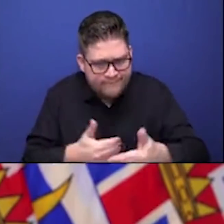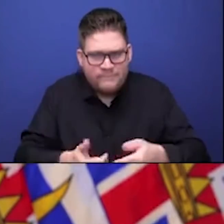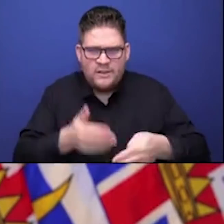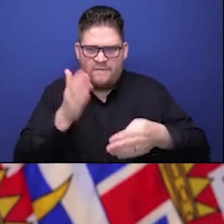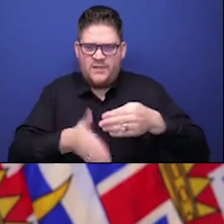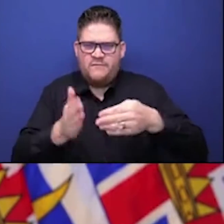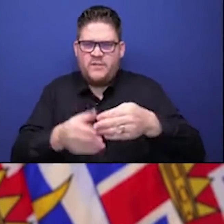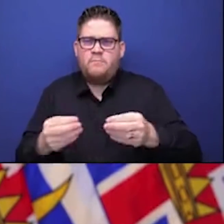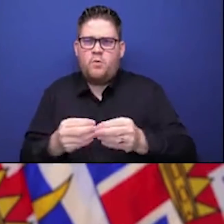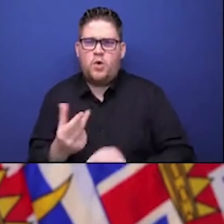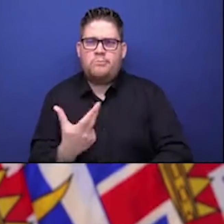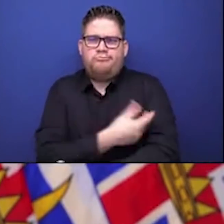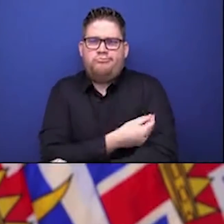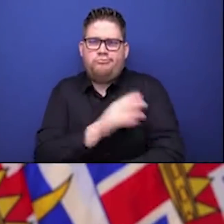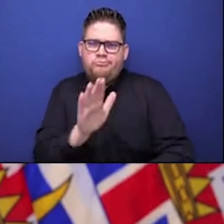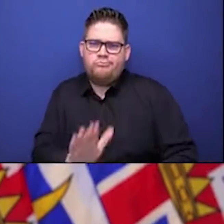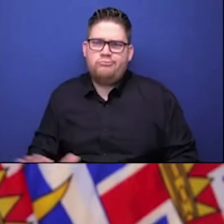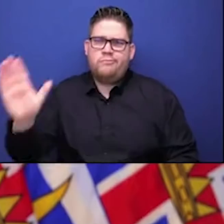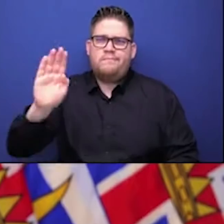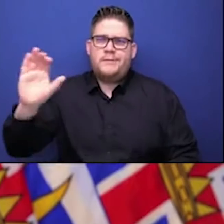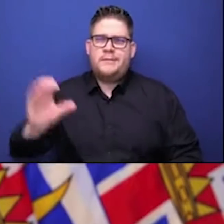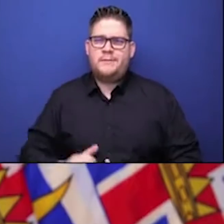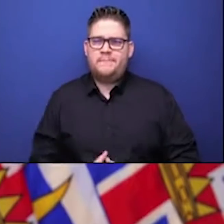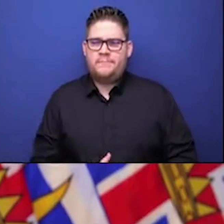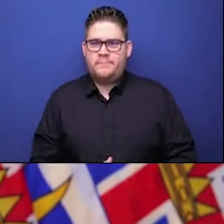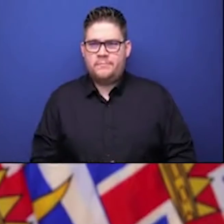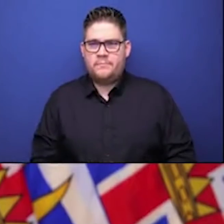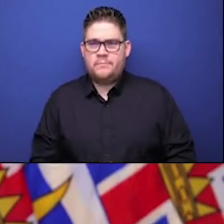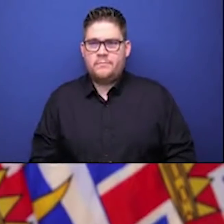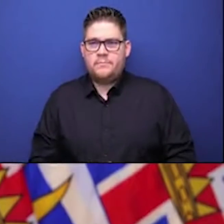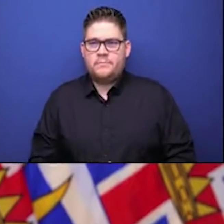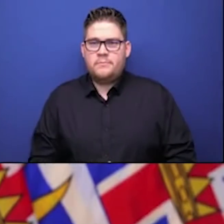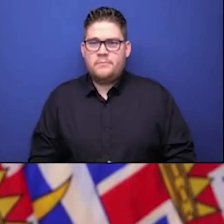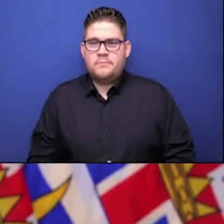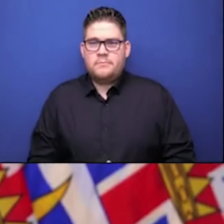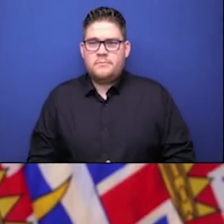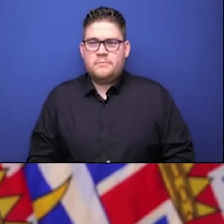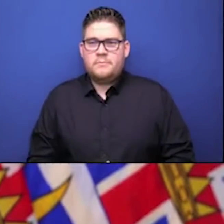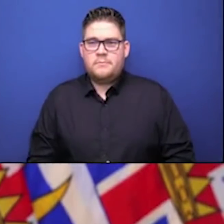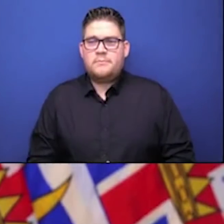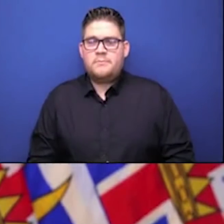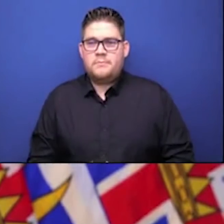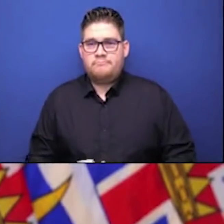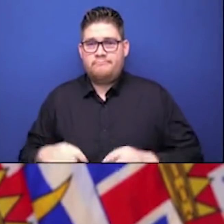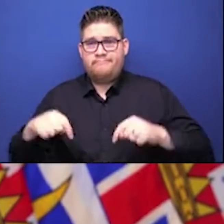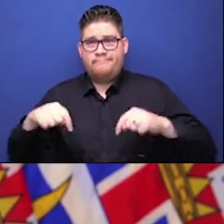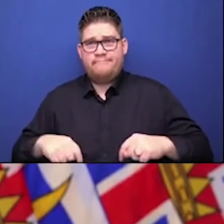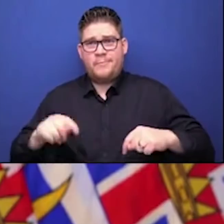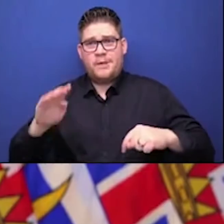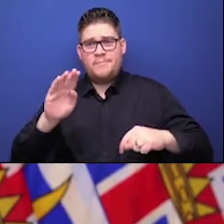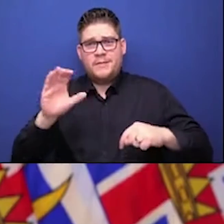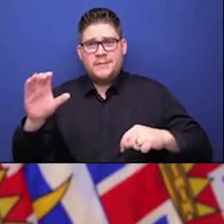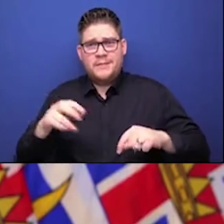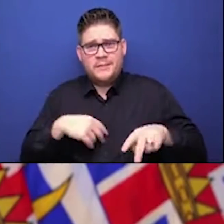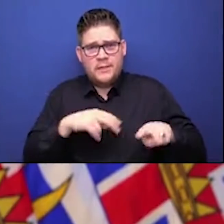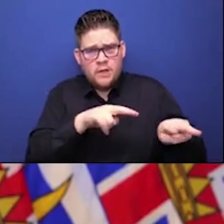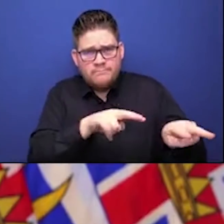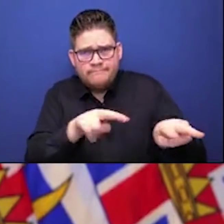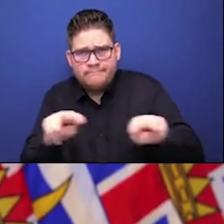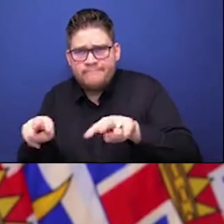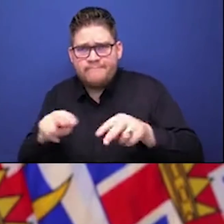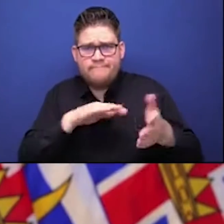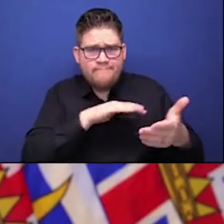beginning the effectiveness of the vaccines that we have here in BC and particularly on the elder population that we've been